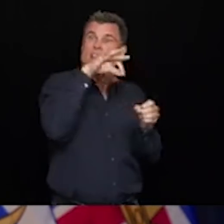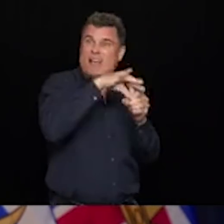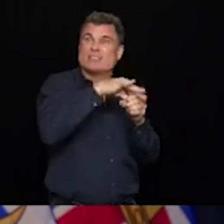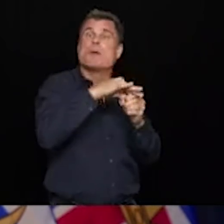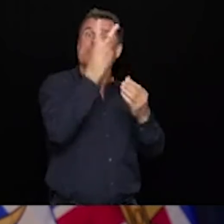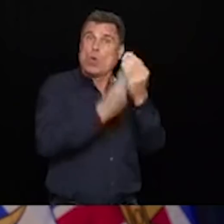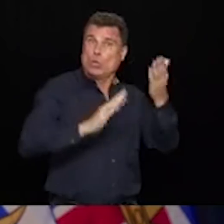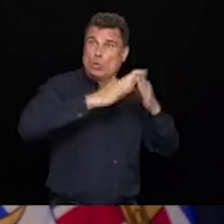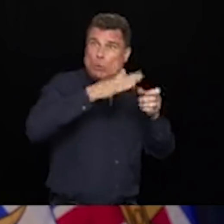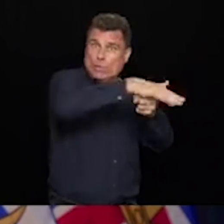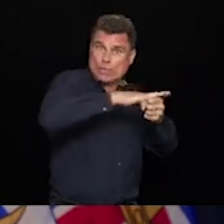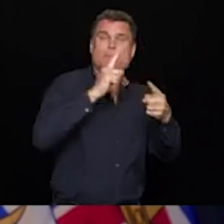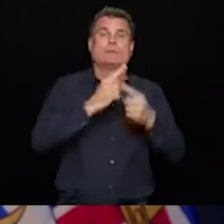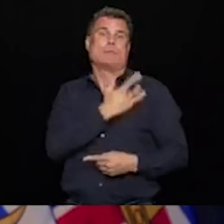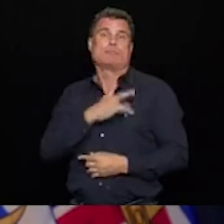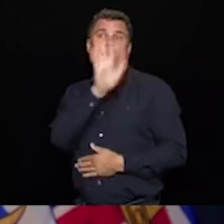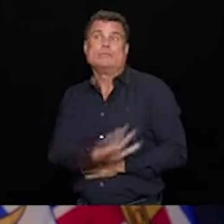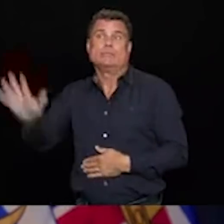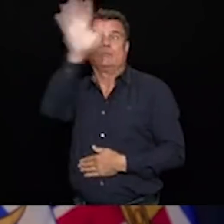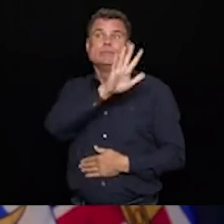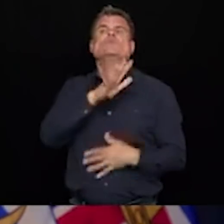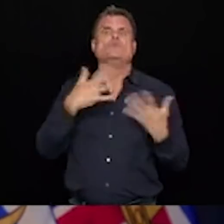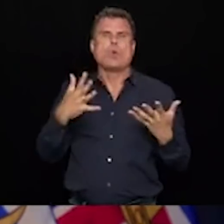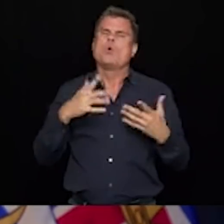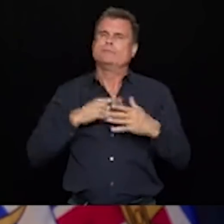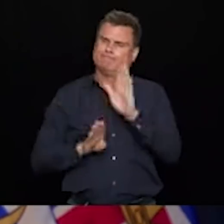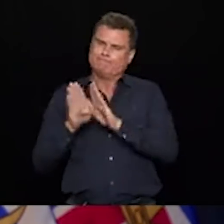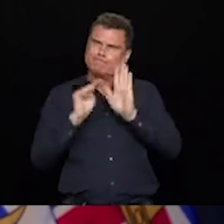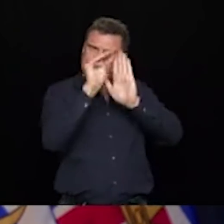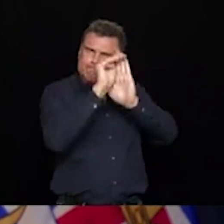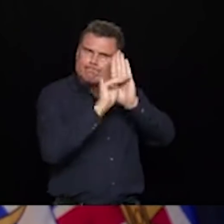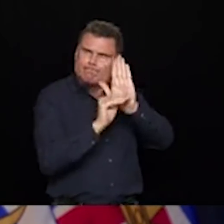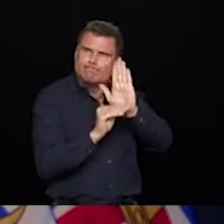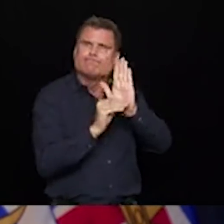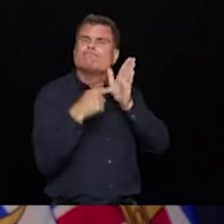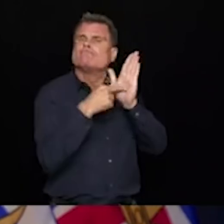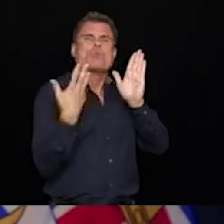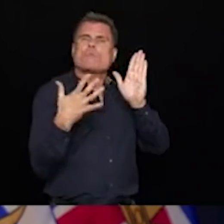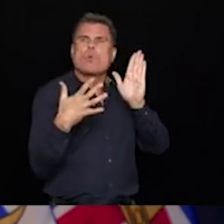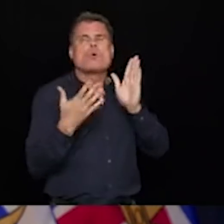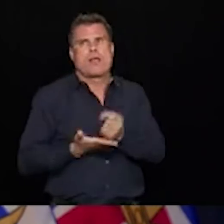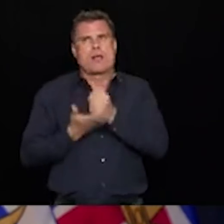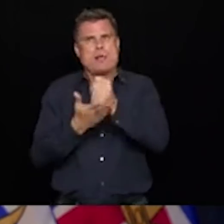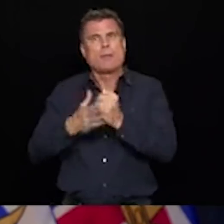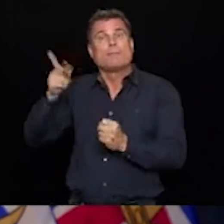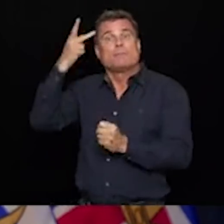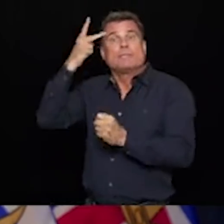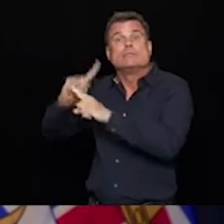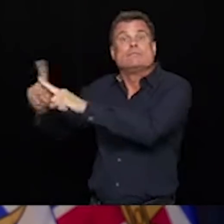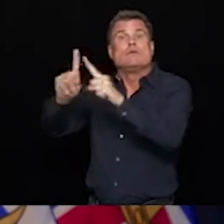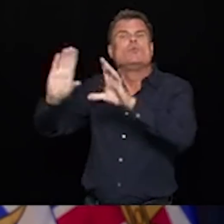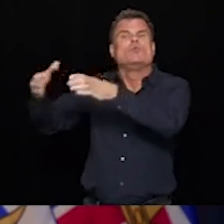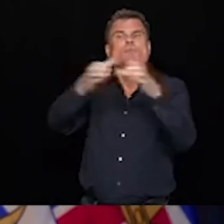And the guidelines that we have come up with include how political parties and their candidates need to keep themselves, their staff and volunteers and their